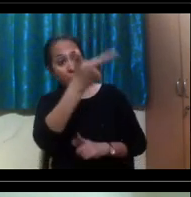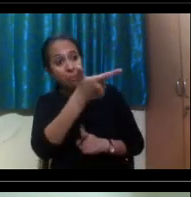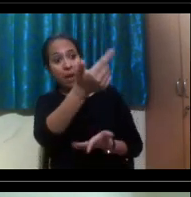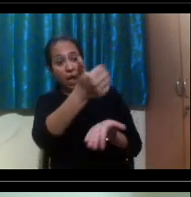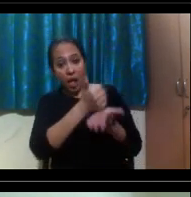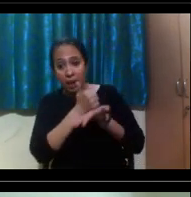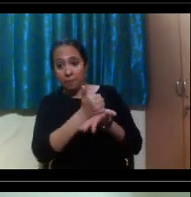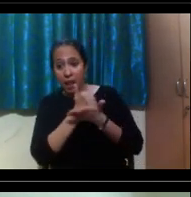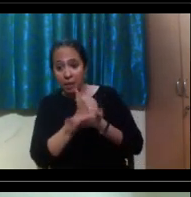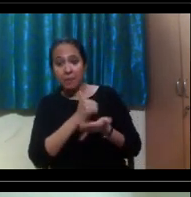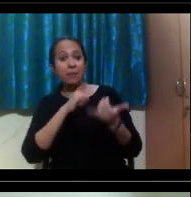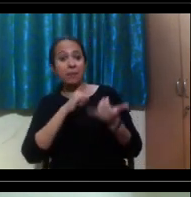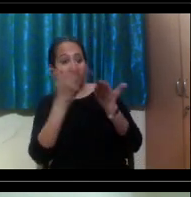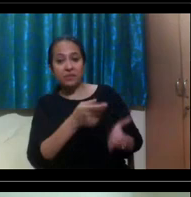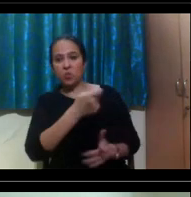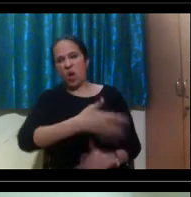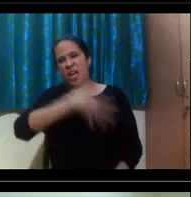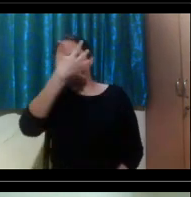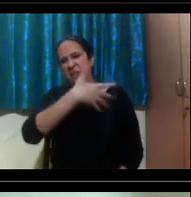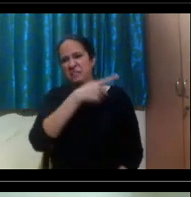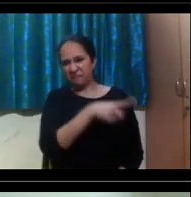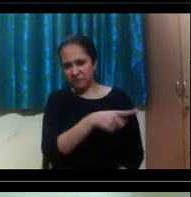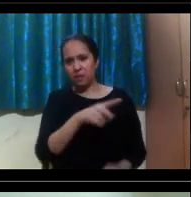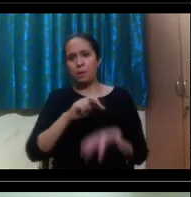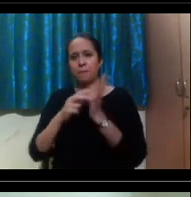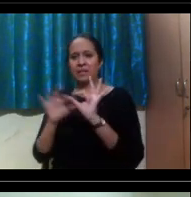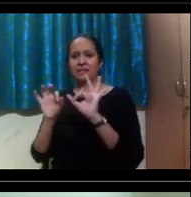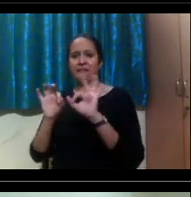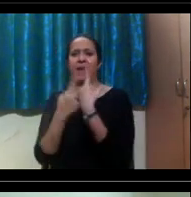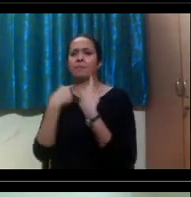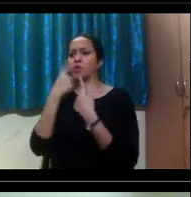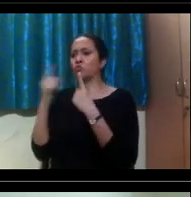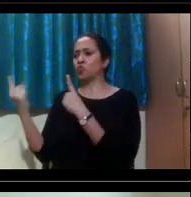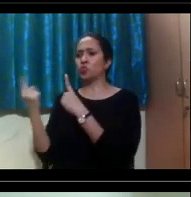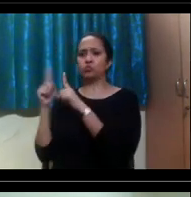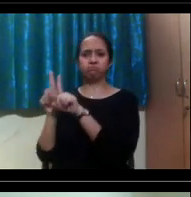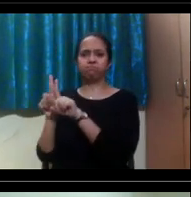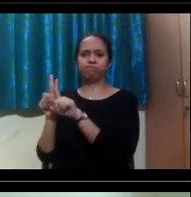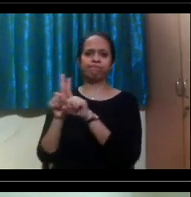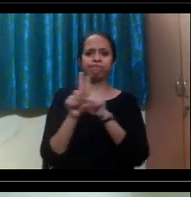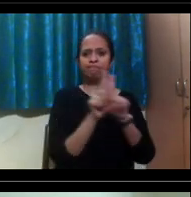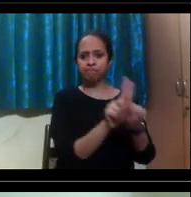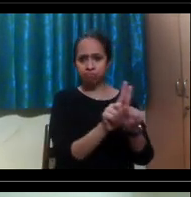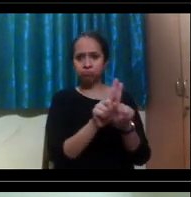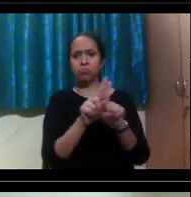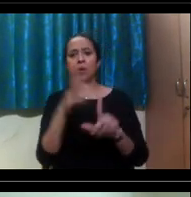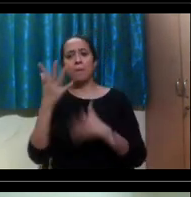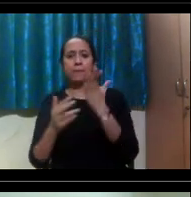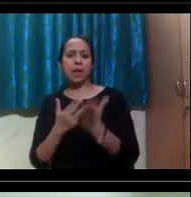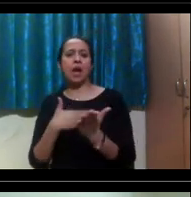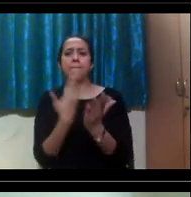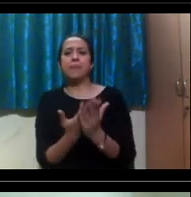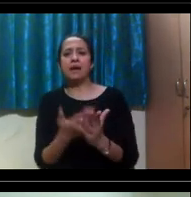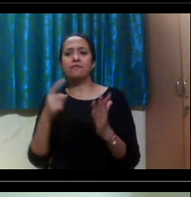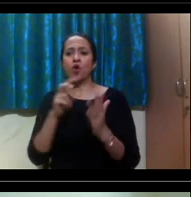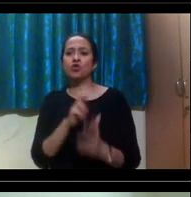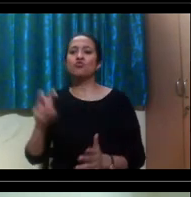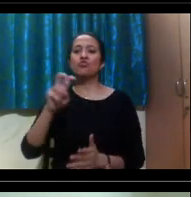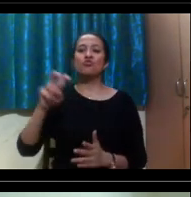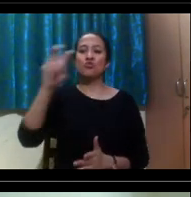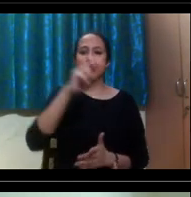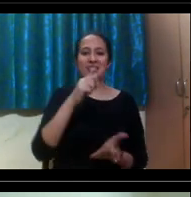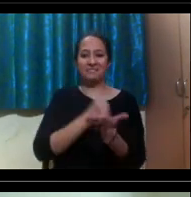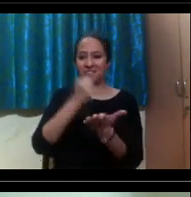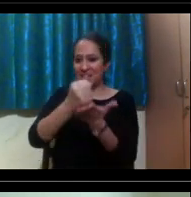the U S and usually the attendant will apply for a tourist visa and apply